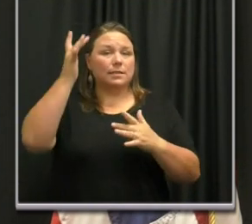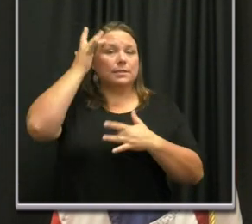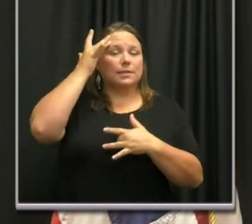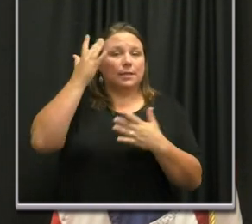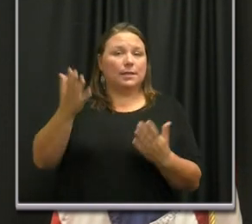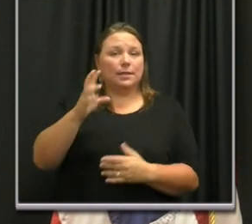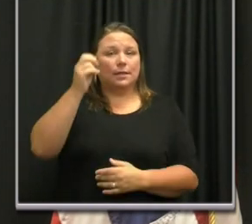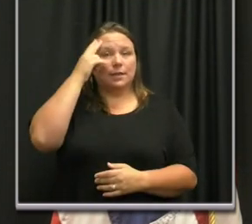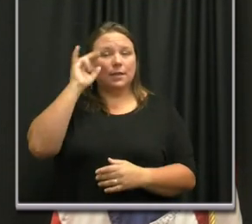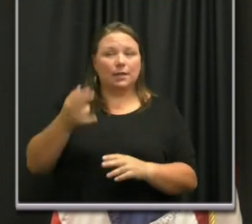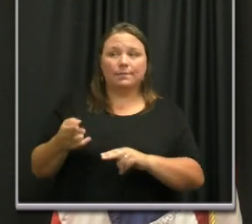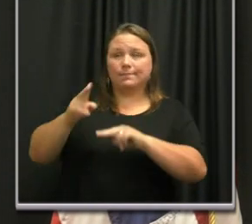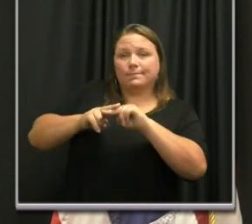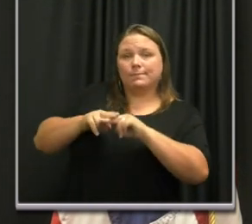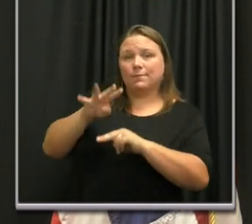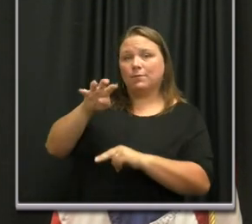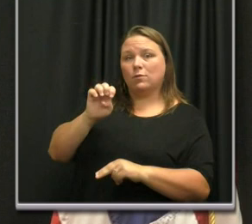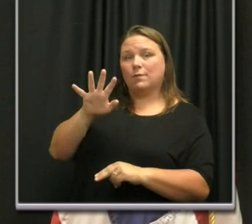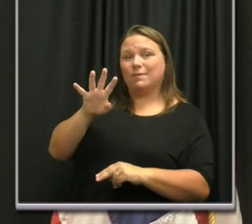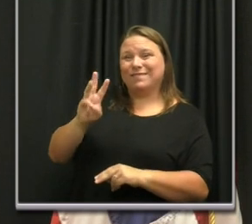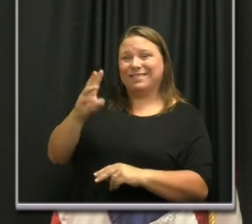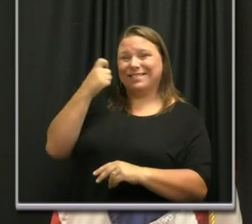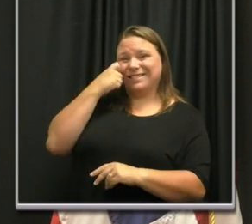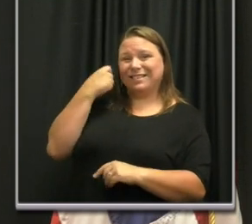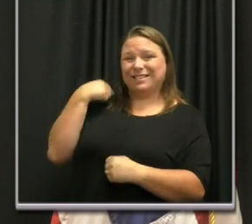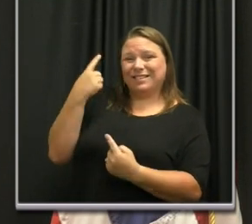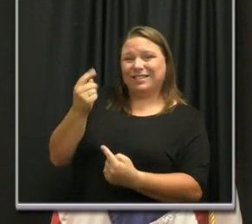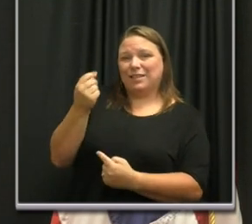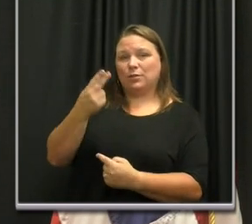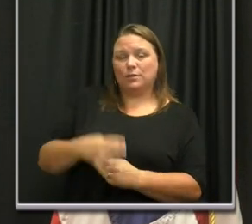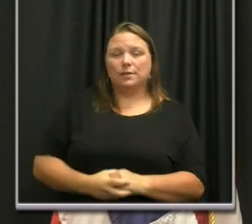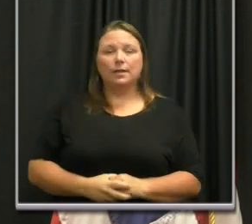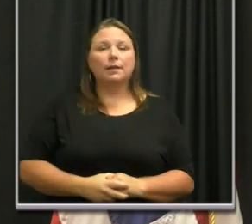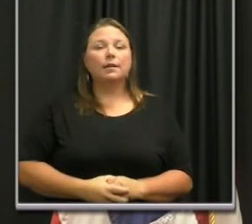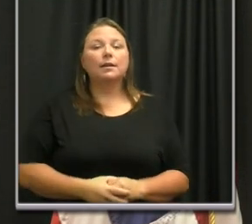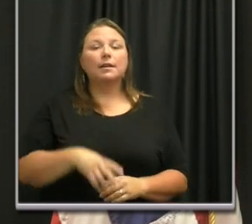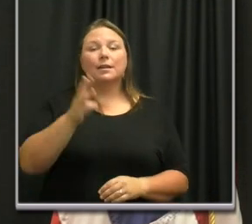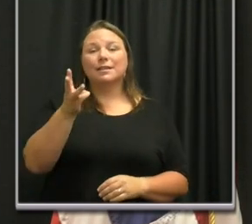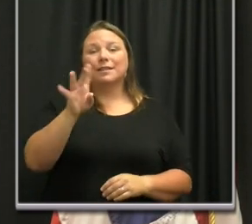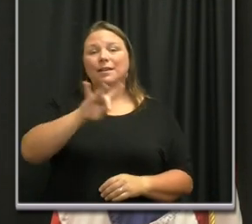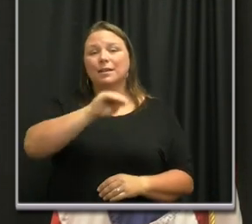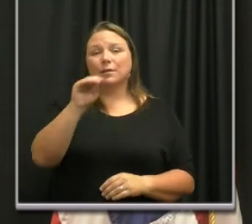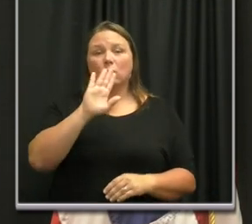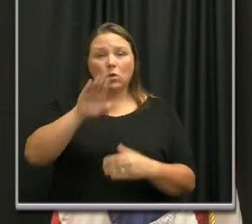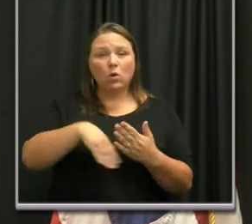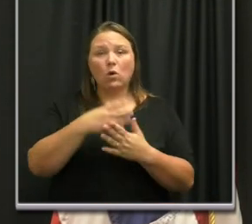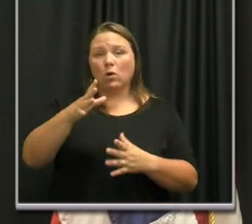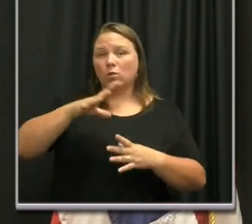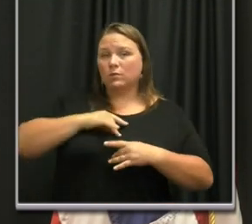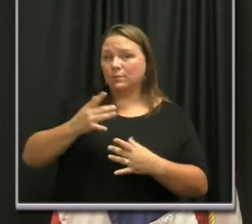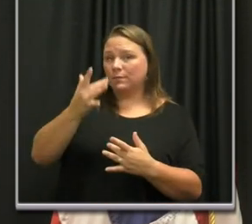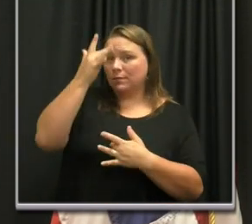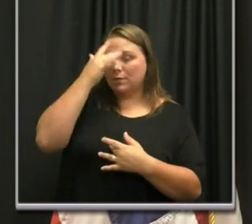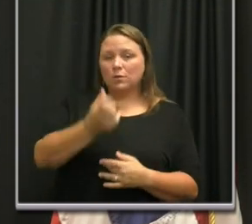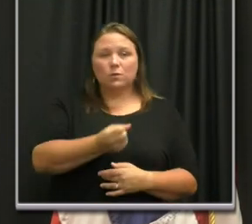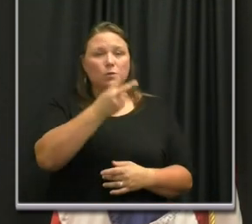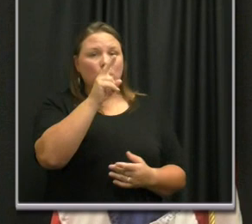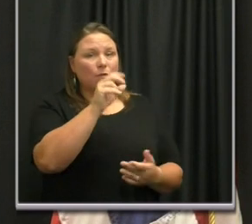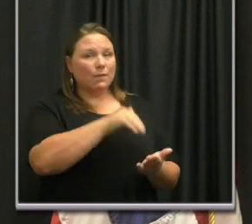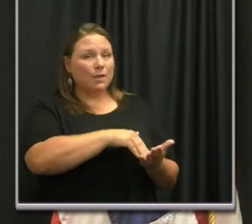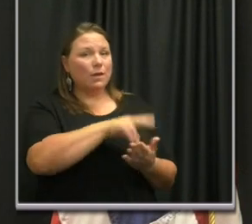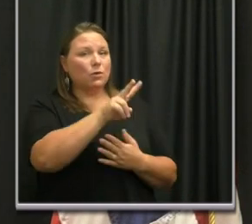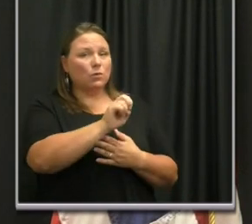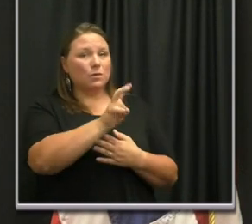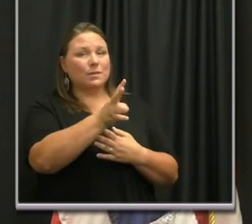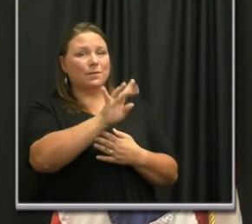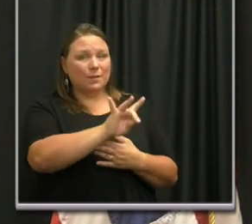and that's up 456 since Thursday. 68% of all confirmed cases or 12,278